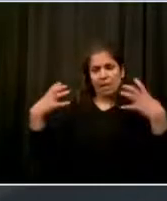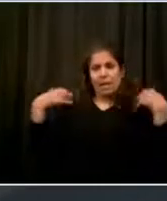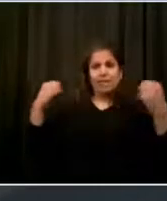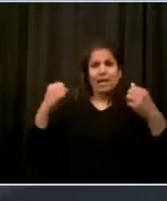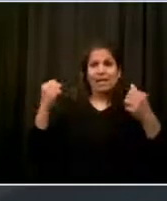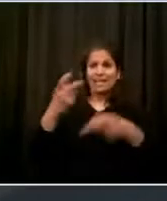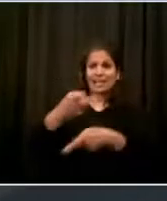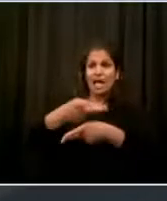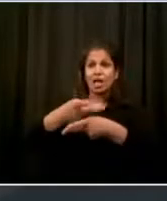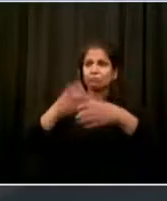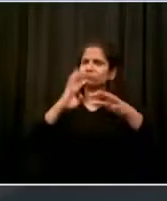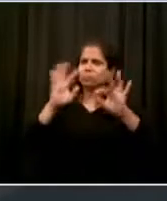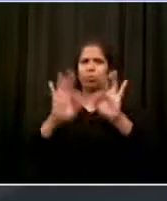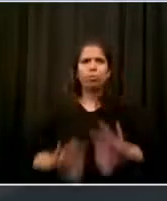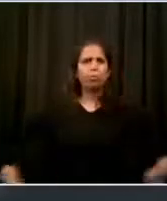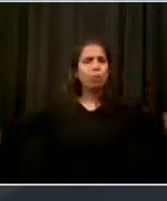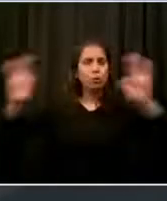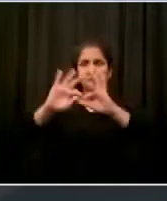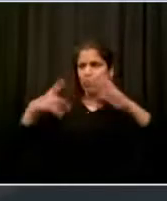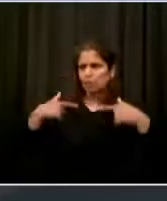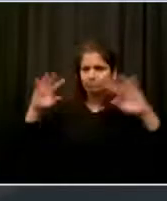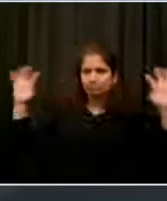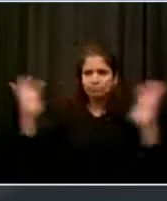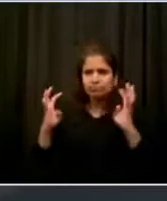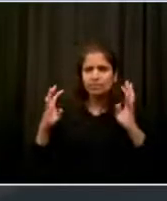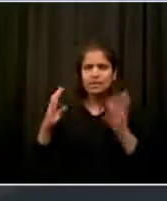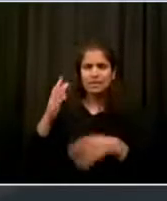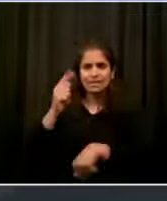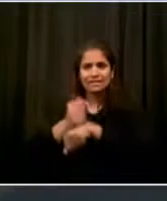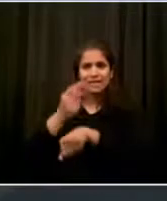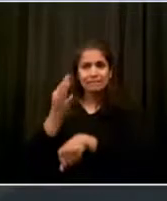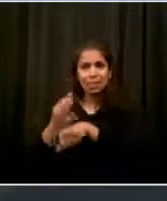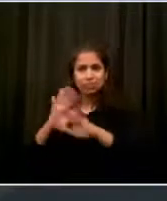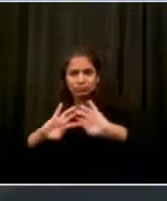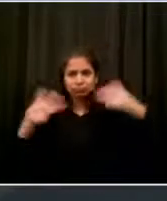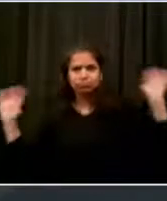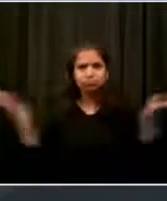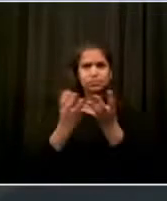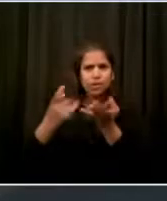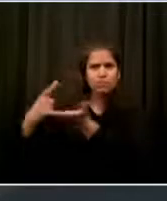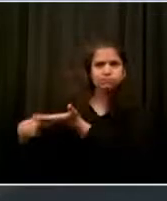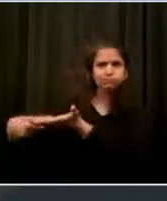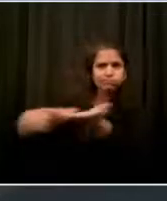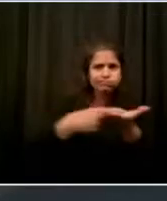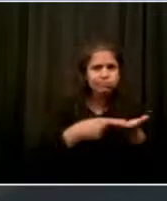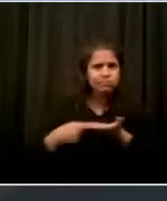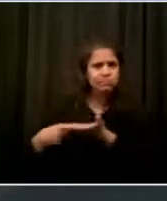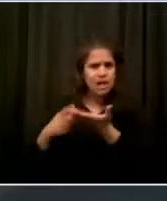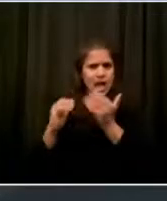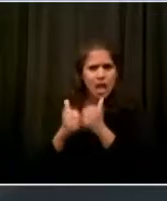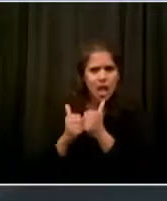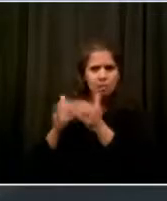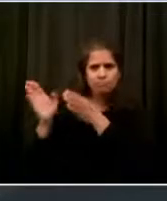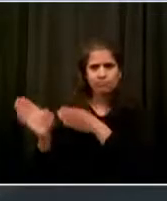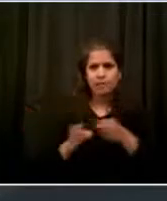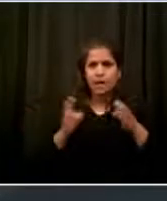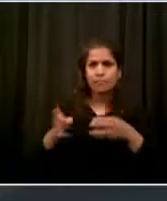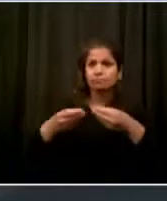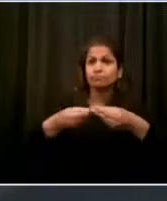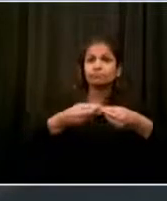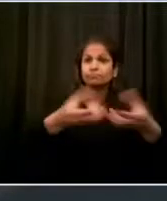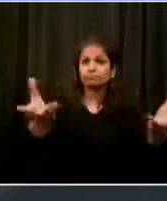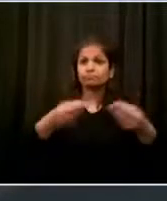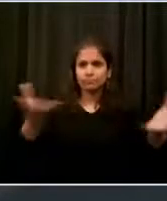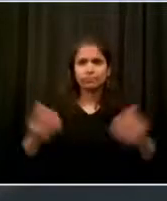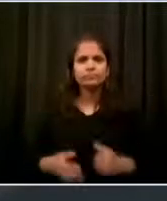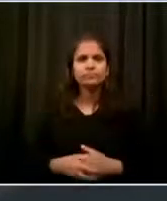now. And so to talk about the latest initiative from the Task Force, turn to someone who, and I know I may be a little